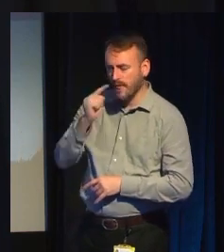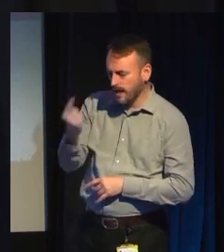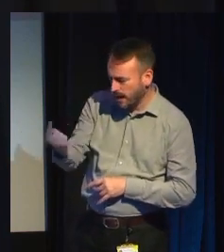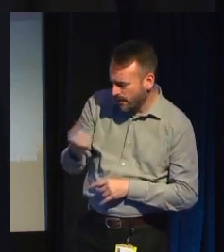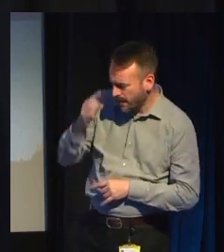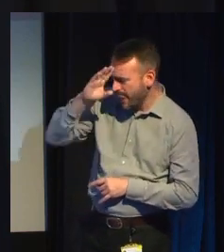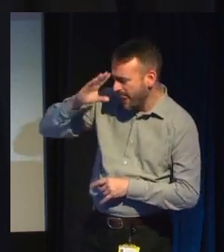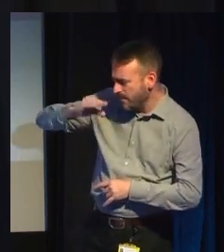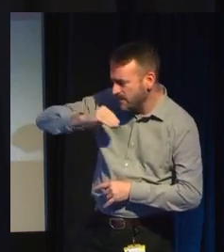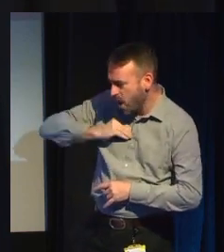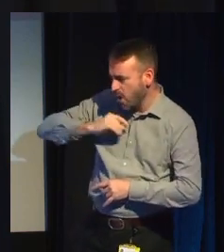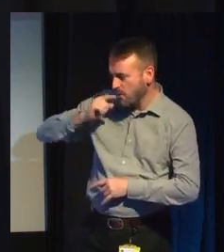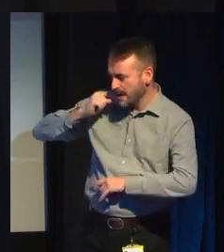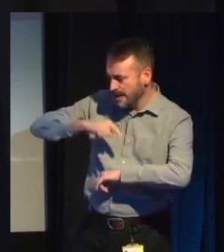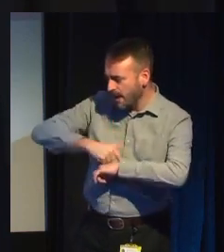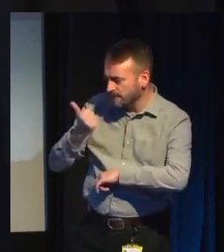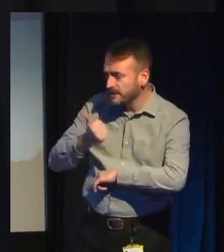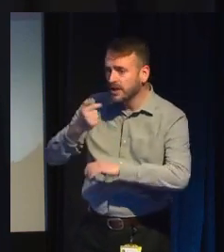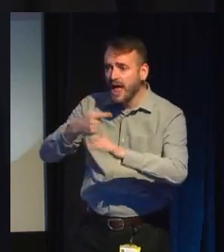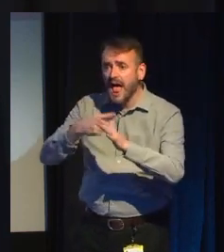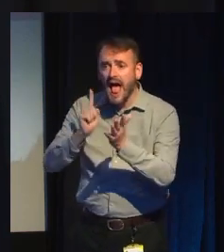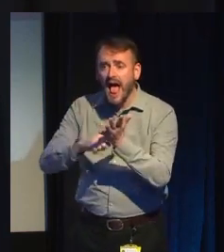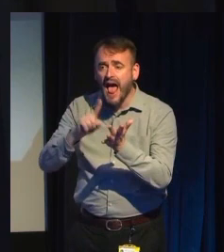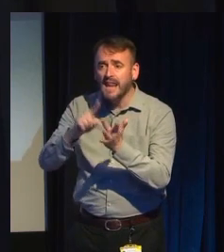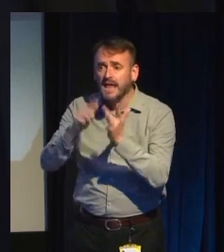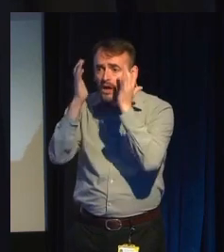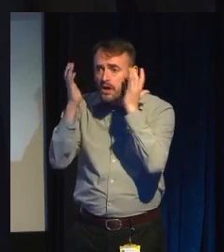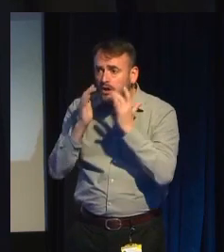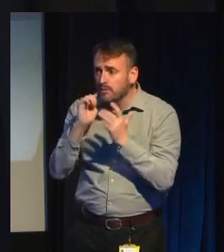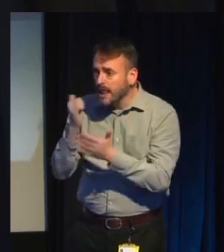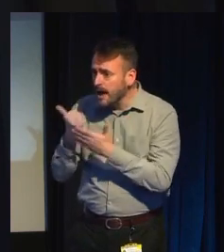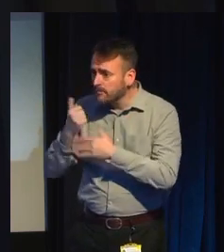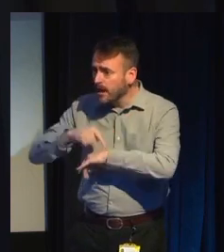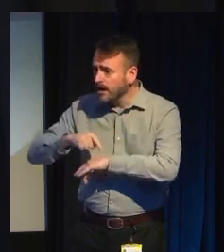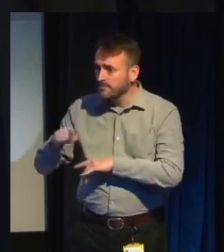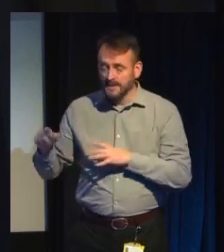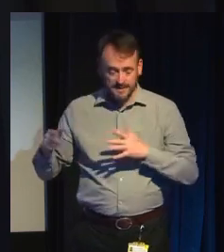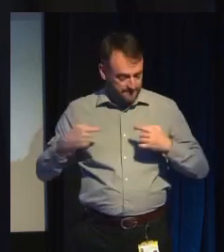Alasdair? Yeah. Somewhere, because I'm not timing this. I didn't click the right thing.